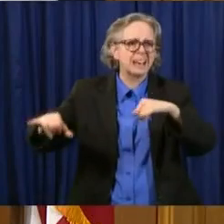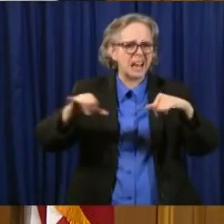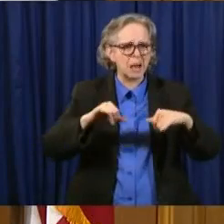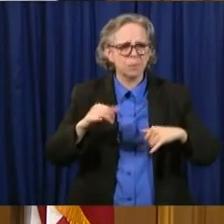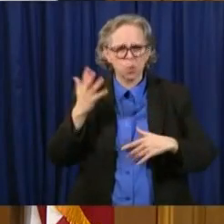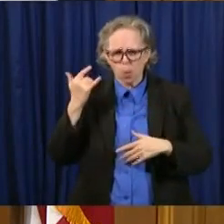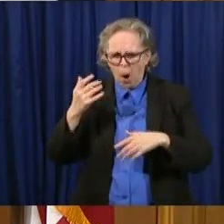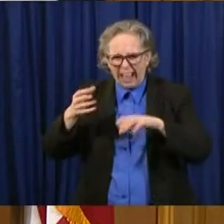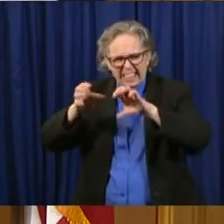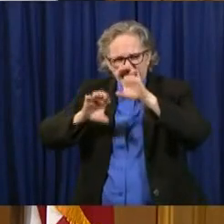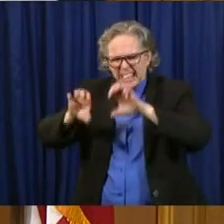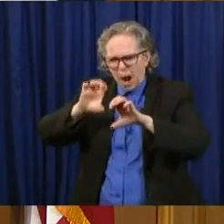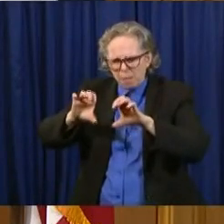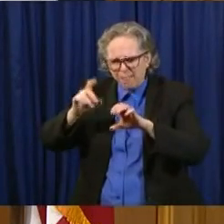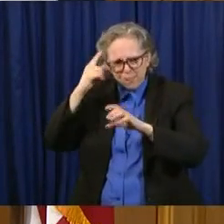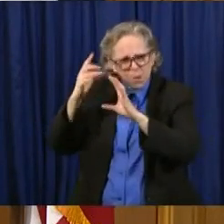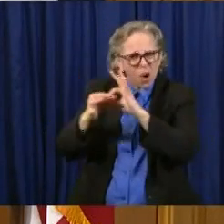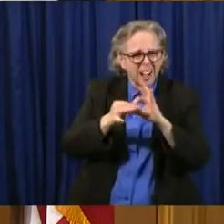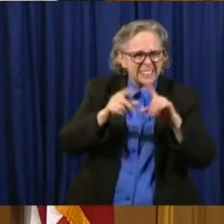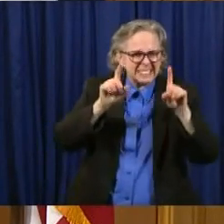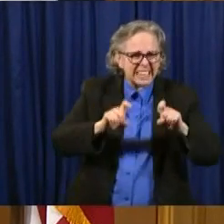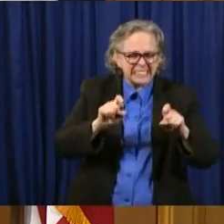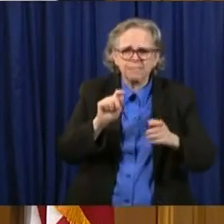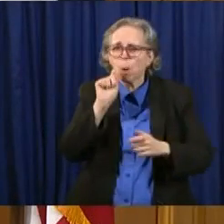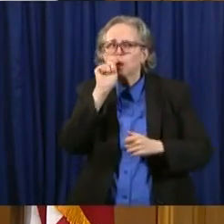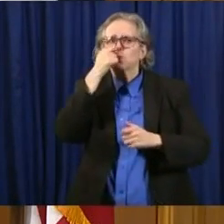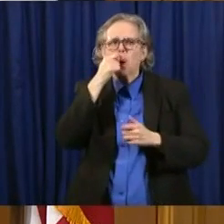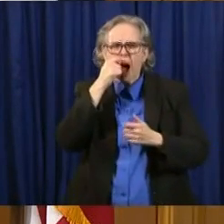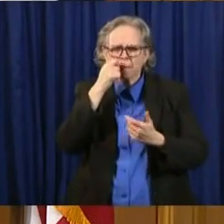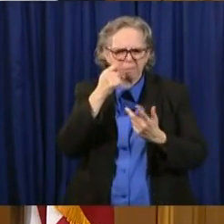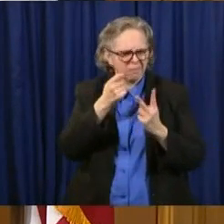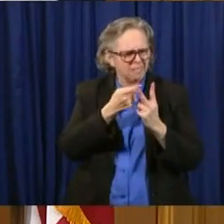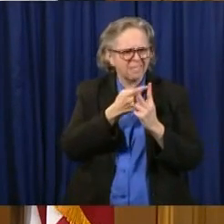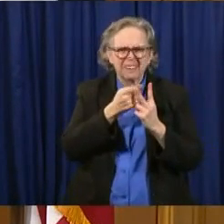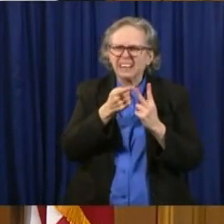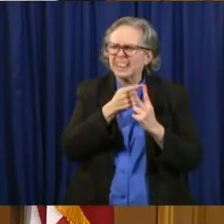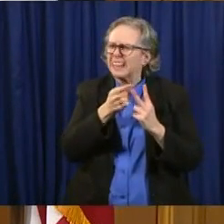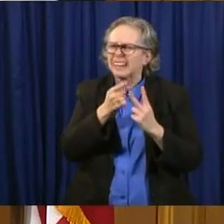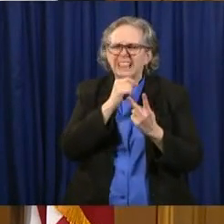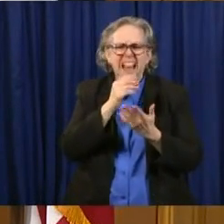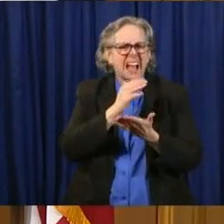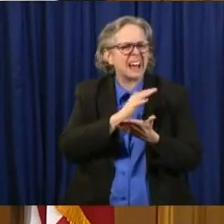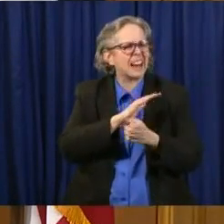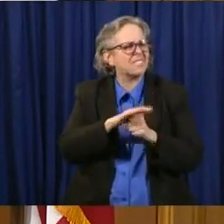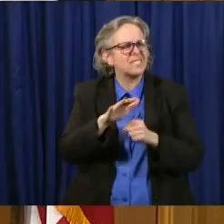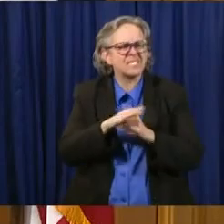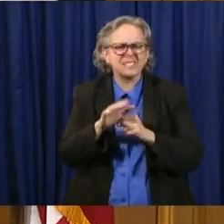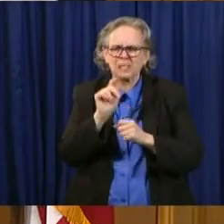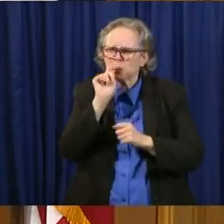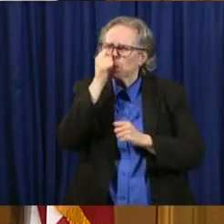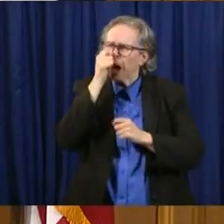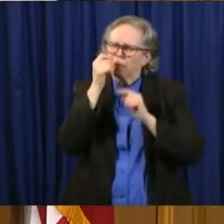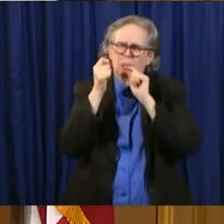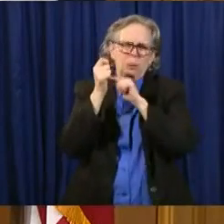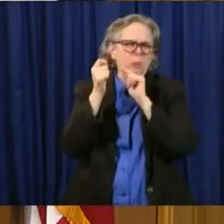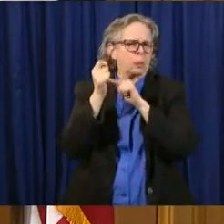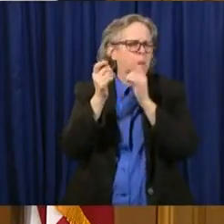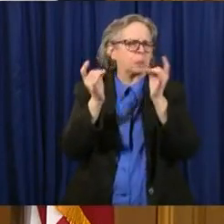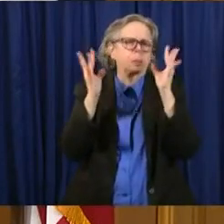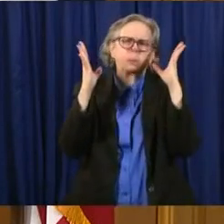This includes the swabs that are used to collect samples and the sterile solution needed to transport the swabs.